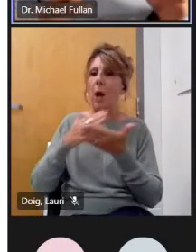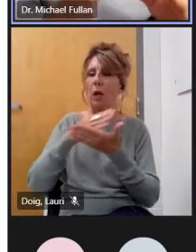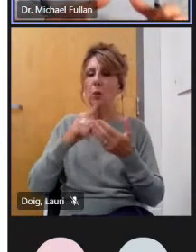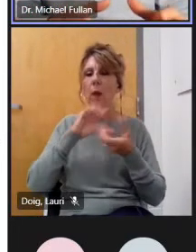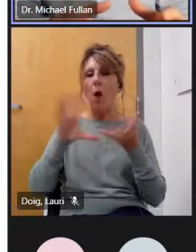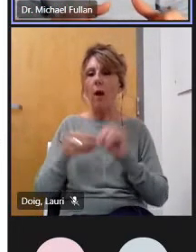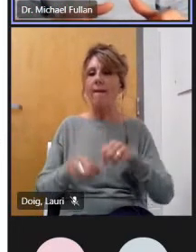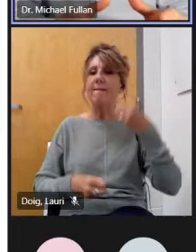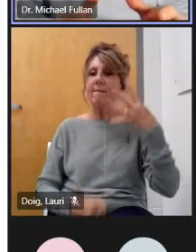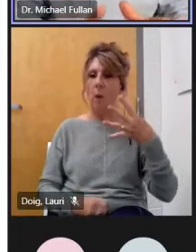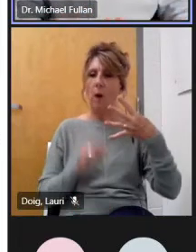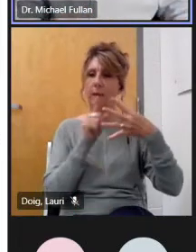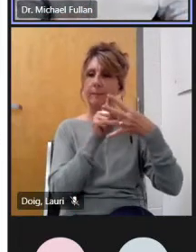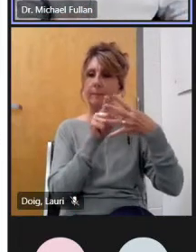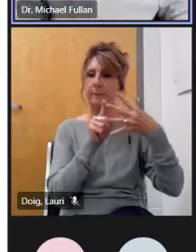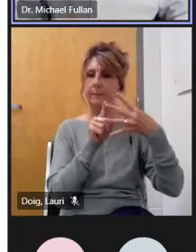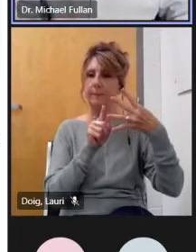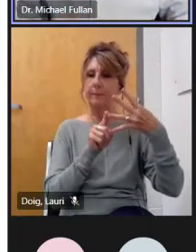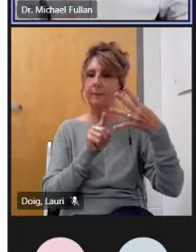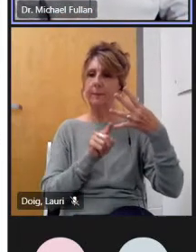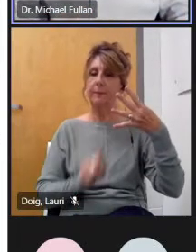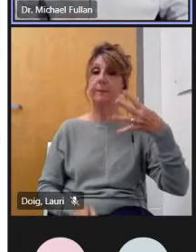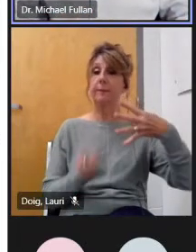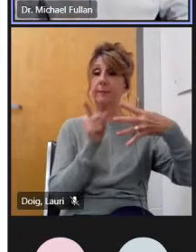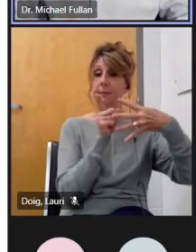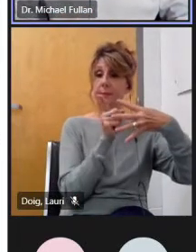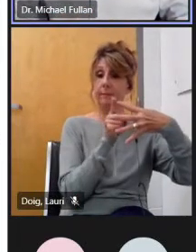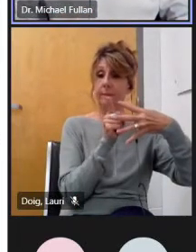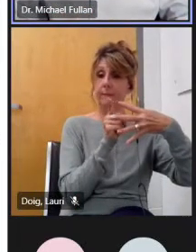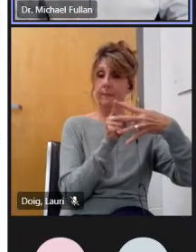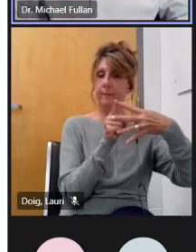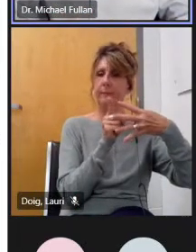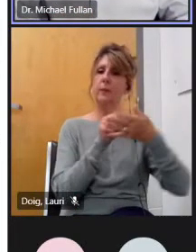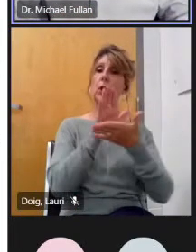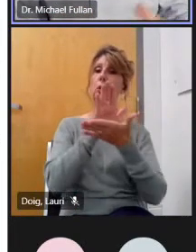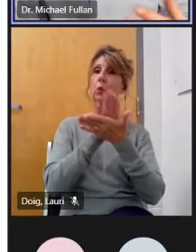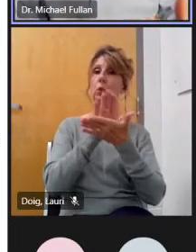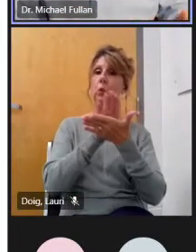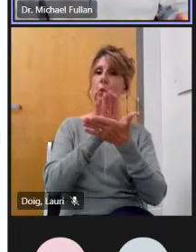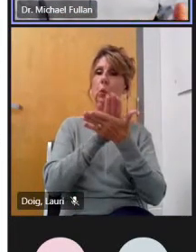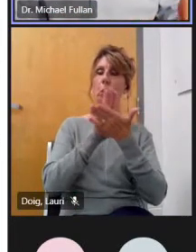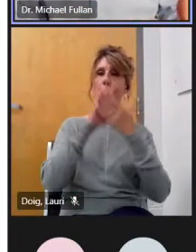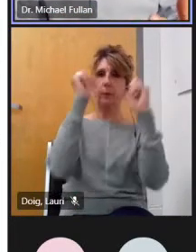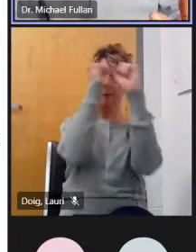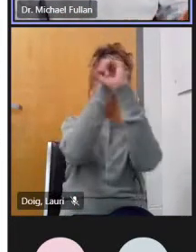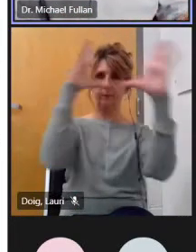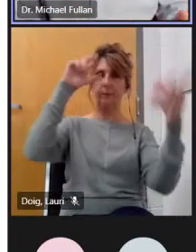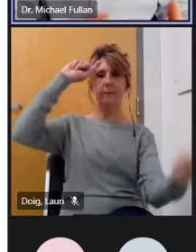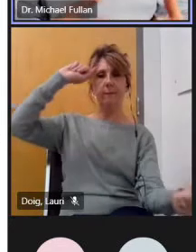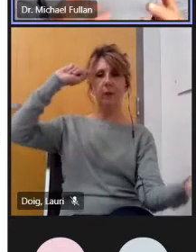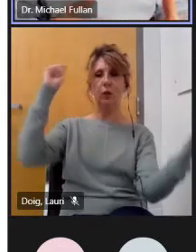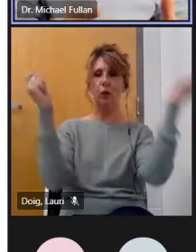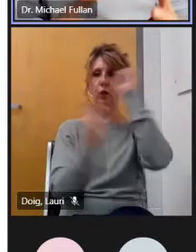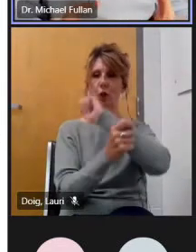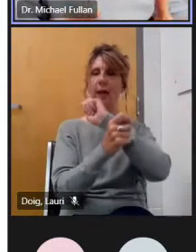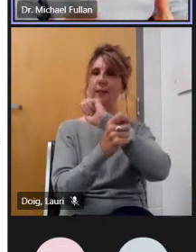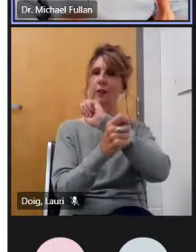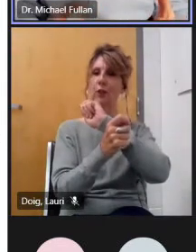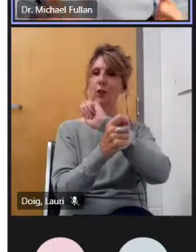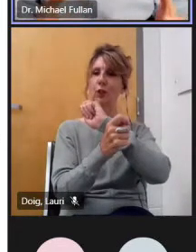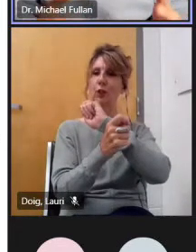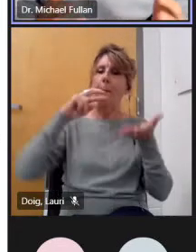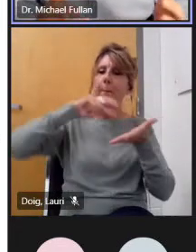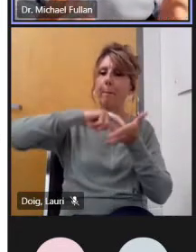so piece number one is is reimagining the purpose of schooling so that is producing students who are globally